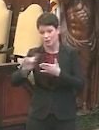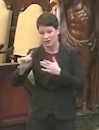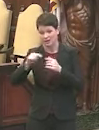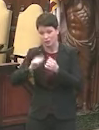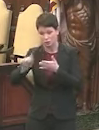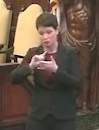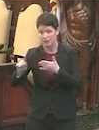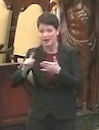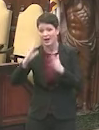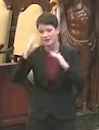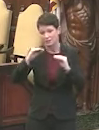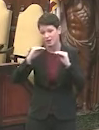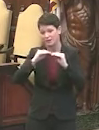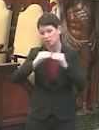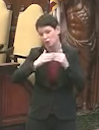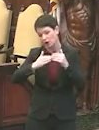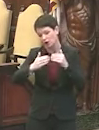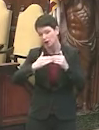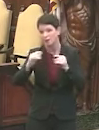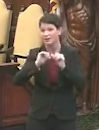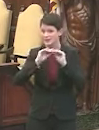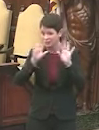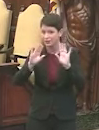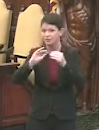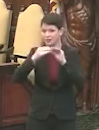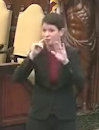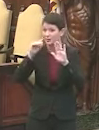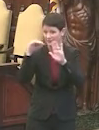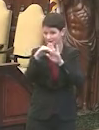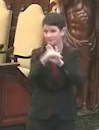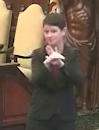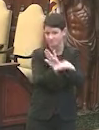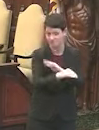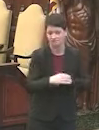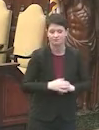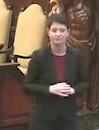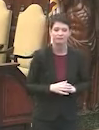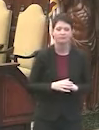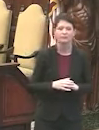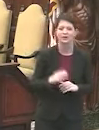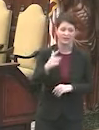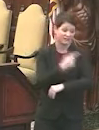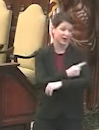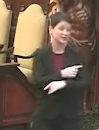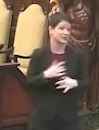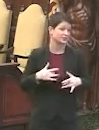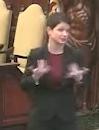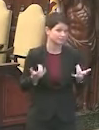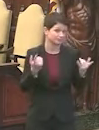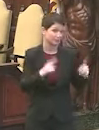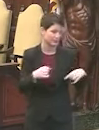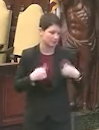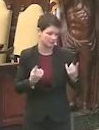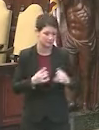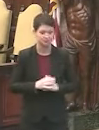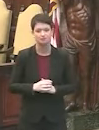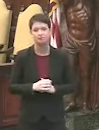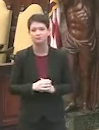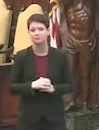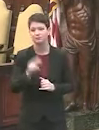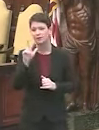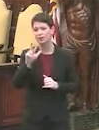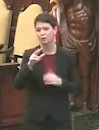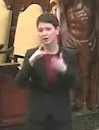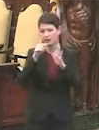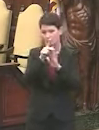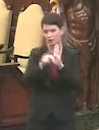expect more of those recent weeks, but that downward trend is clear. Now, let me talk about where we are with vaccination. Remember, we have three